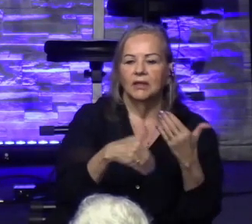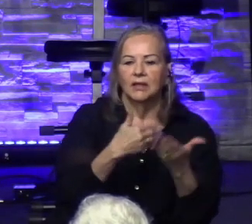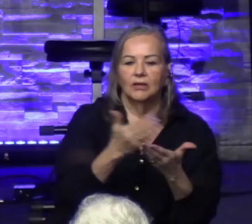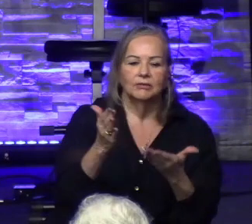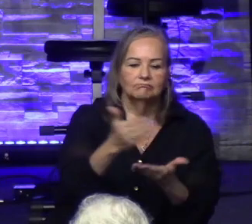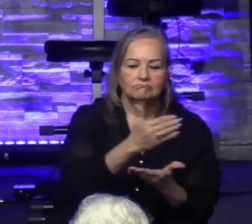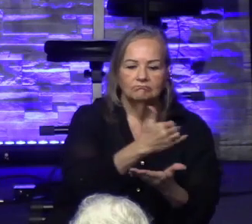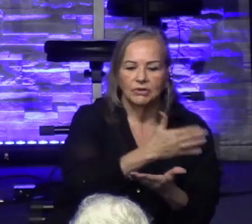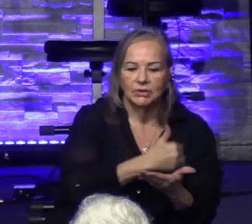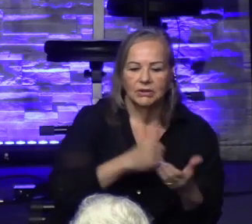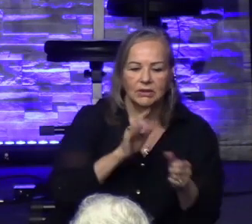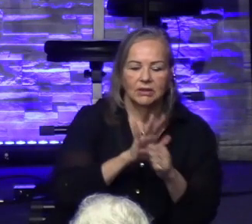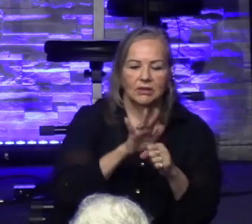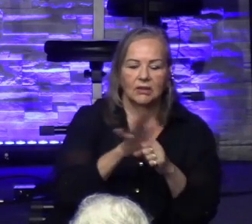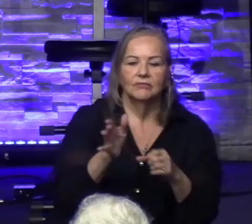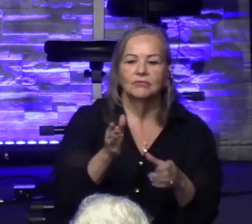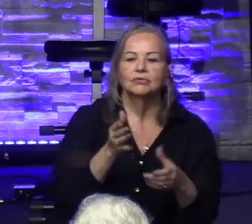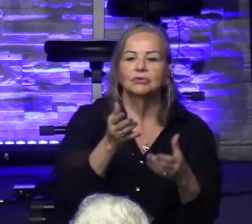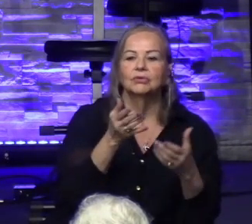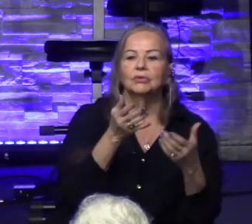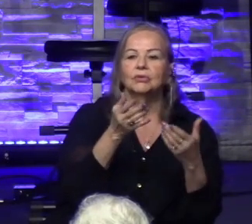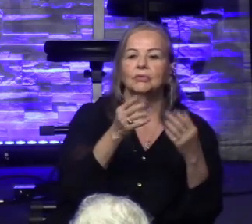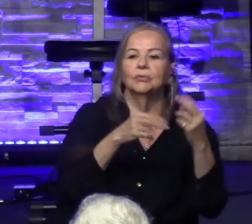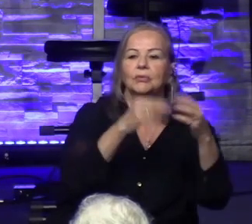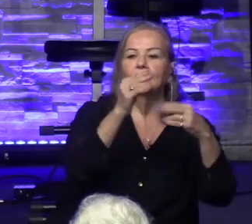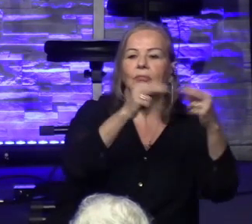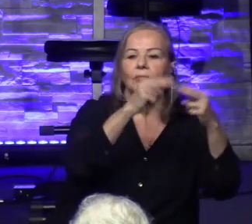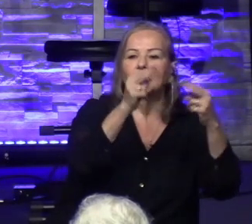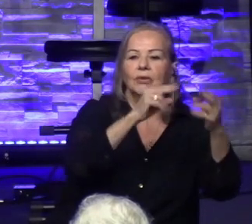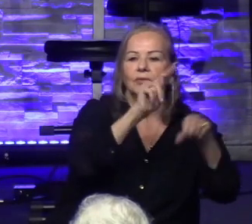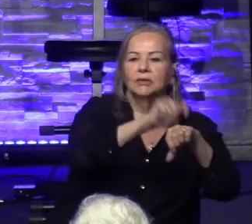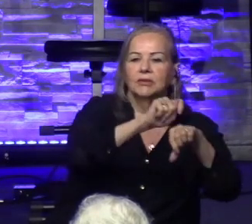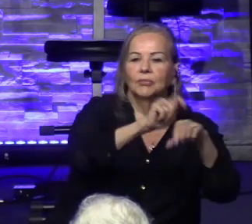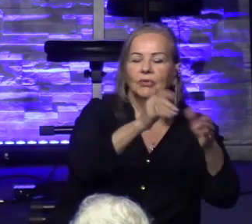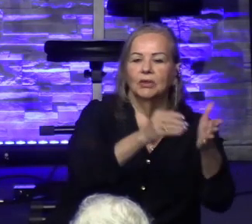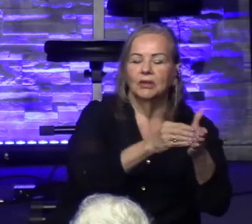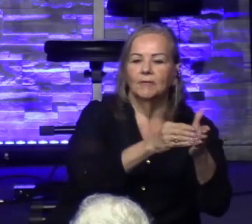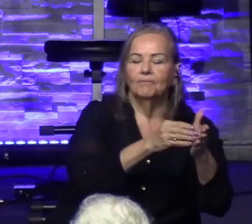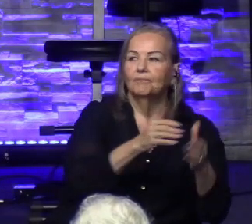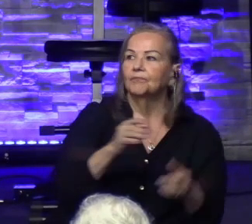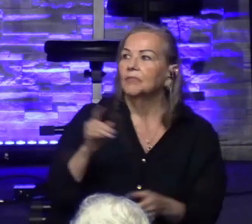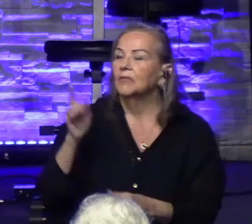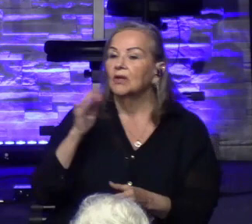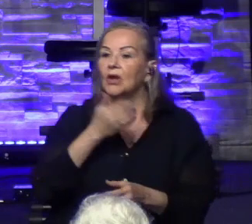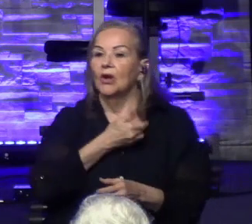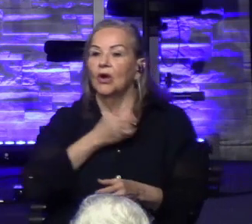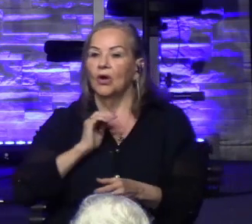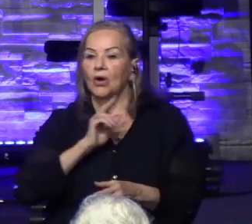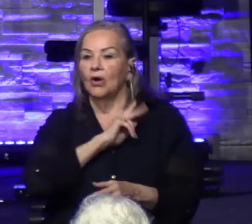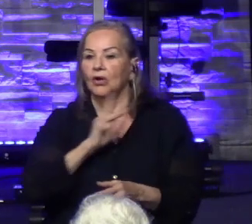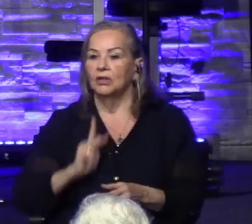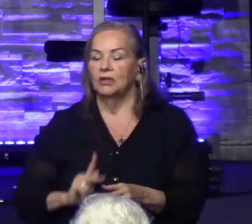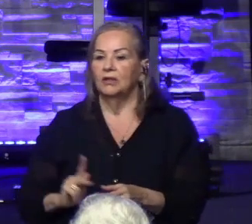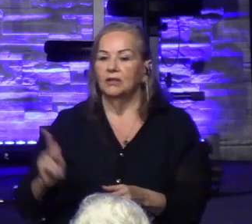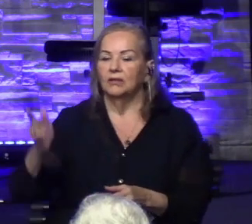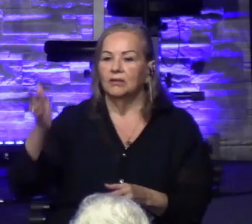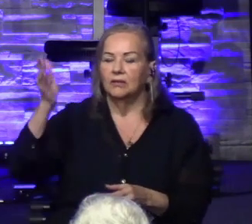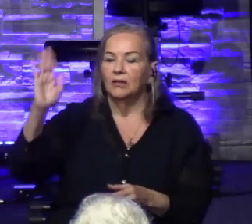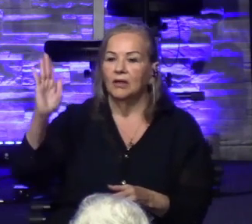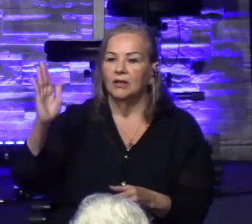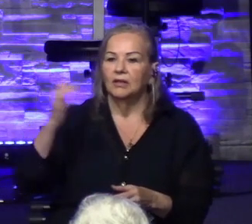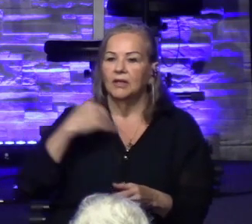I want us to think about this, right? Our king has a plan for us. He has a plan for us taking care of this facility.